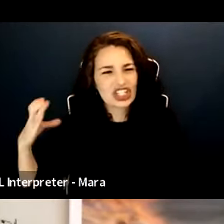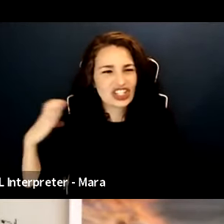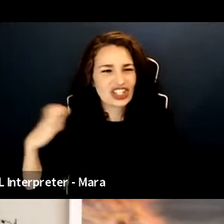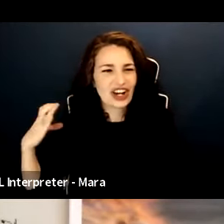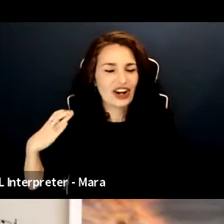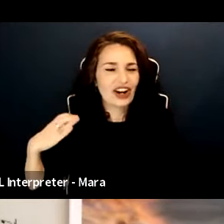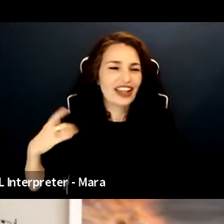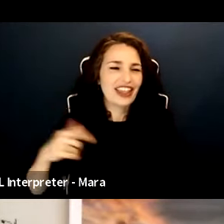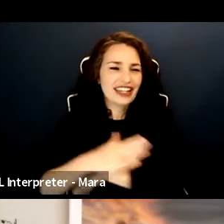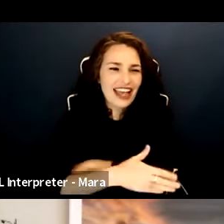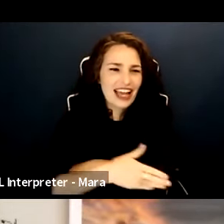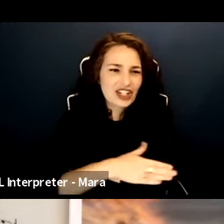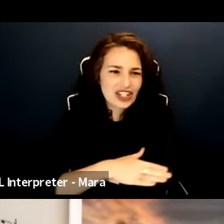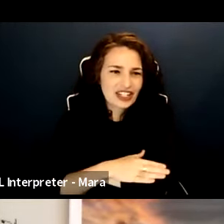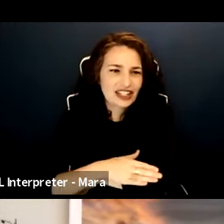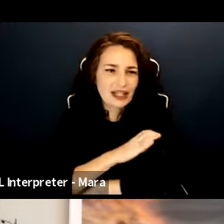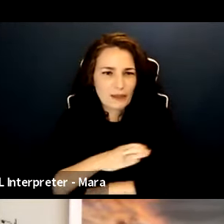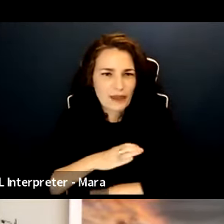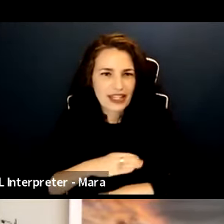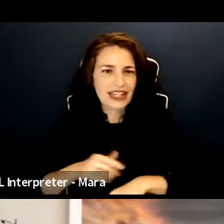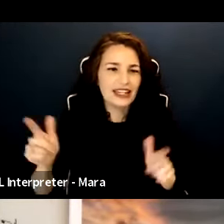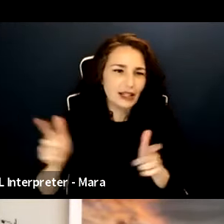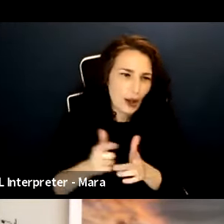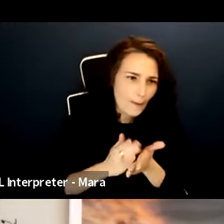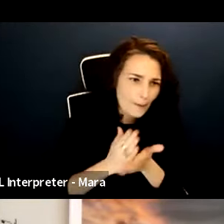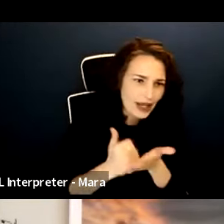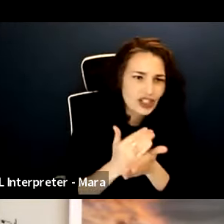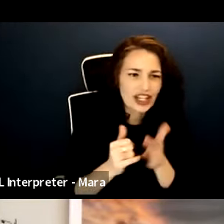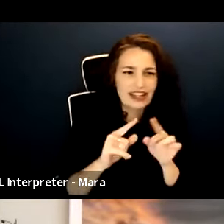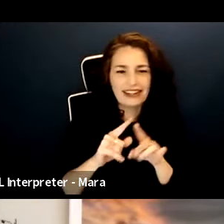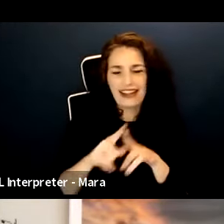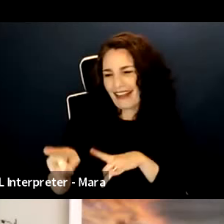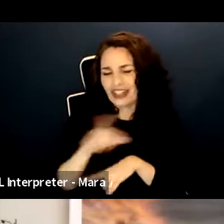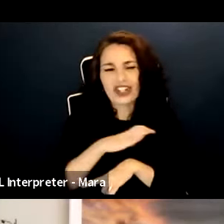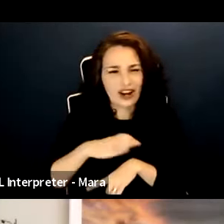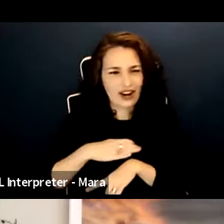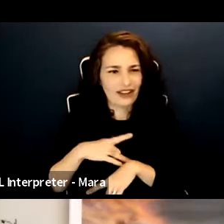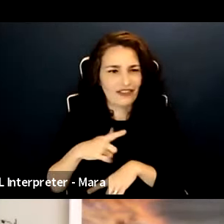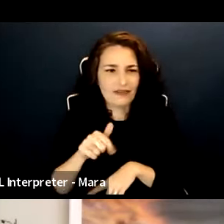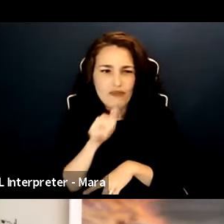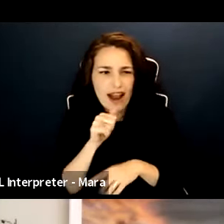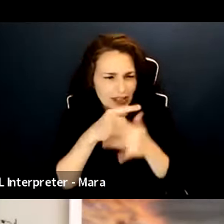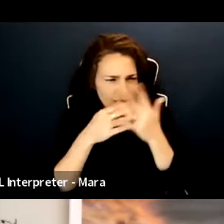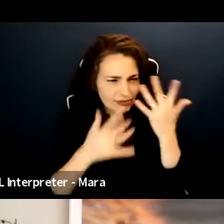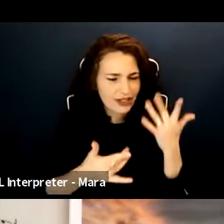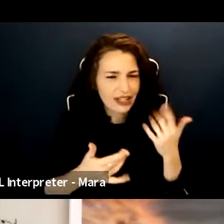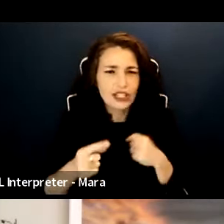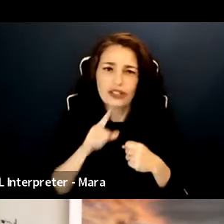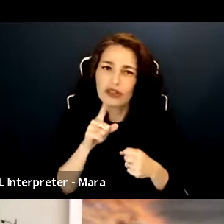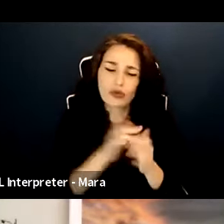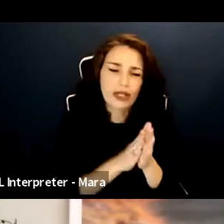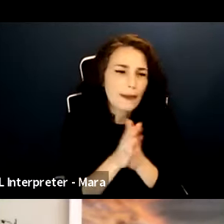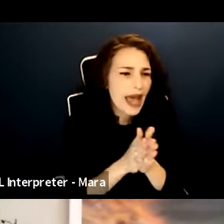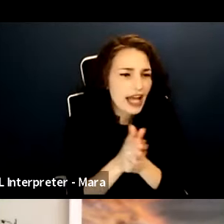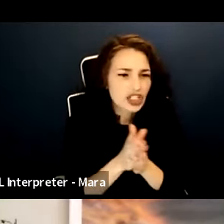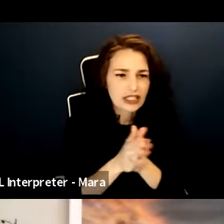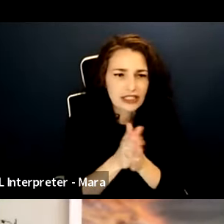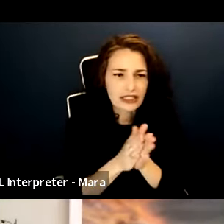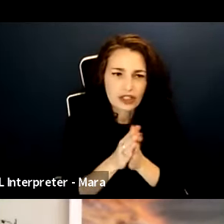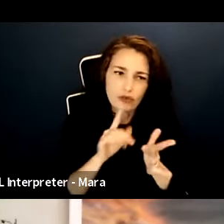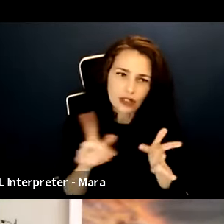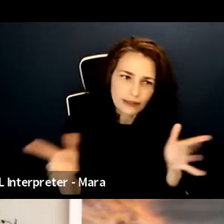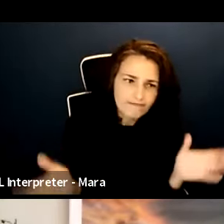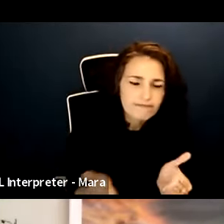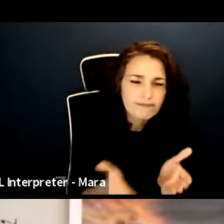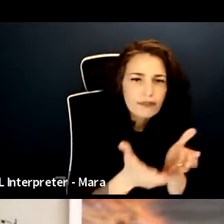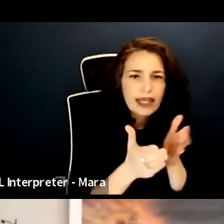co-chairs the National Gap and chairs online privacy. She is passionate about contract and legislative solutions, fighting for us in Sacramento